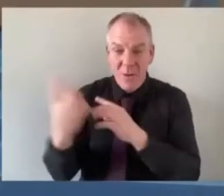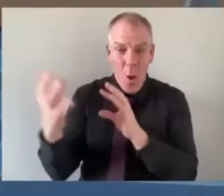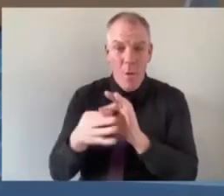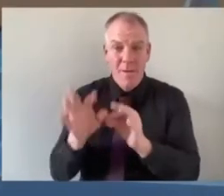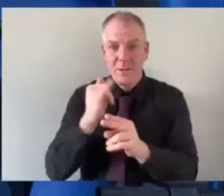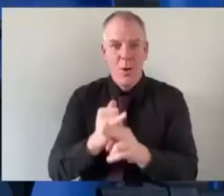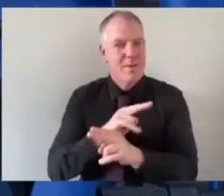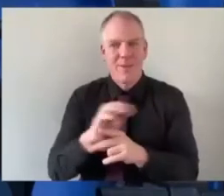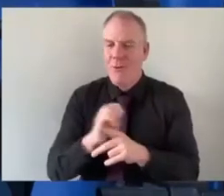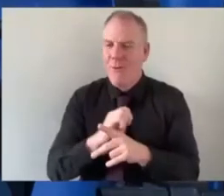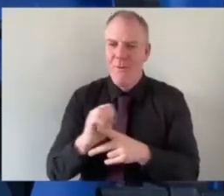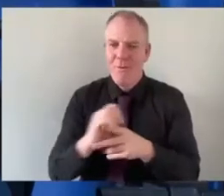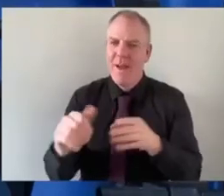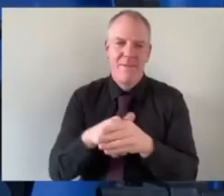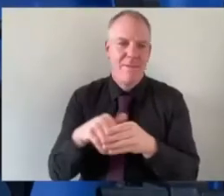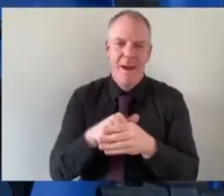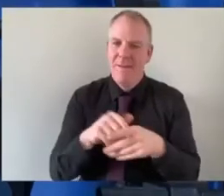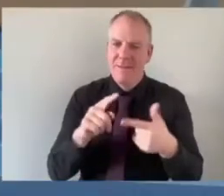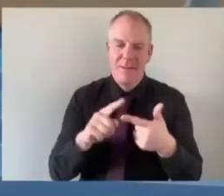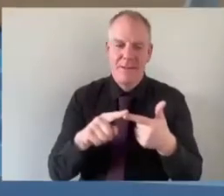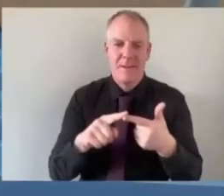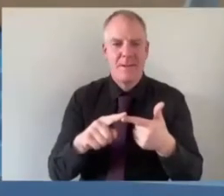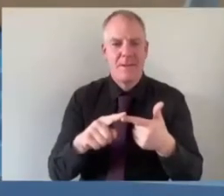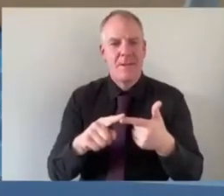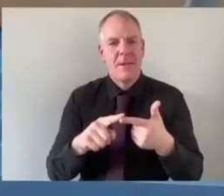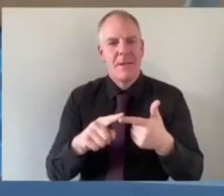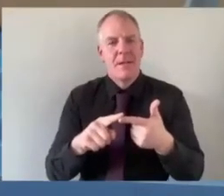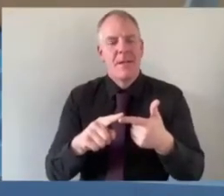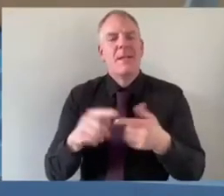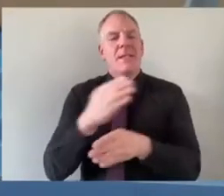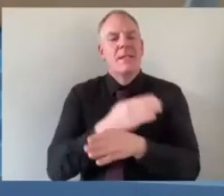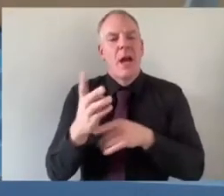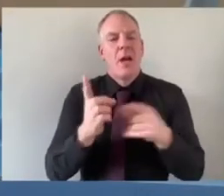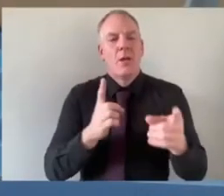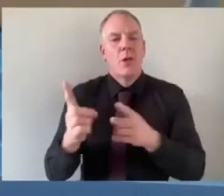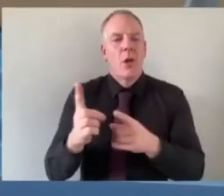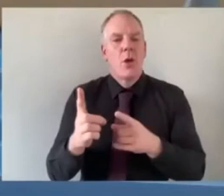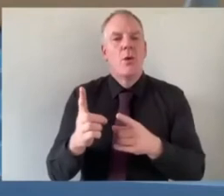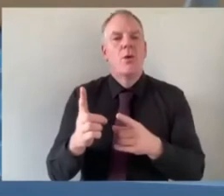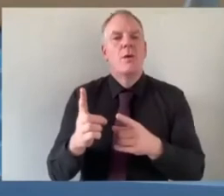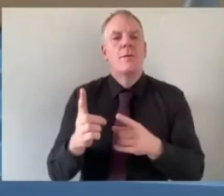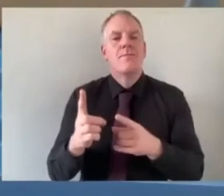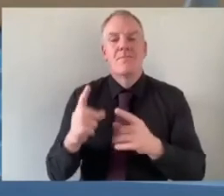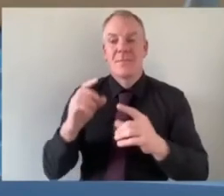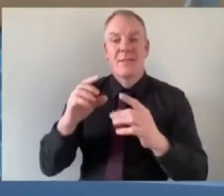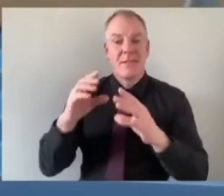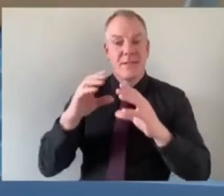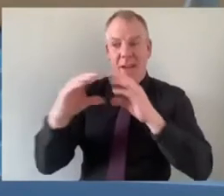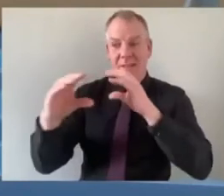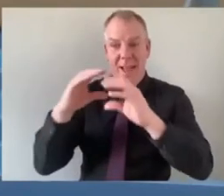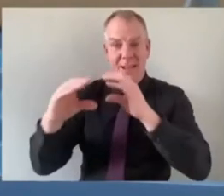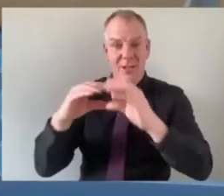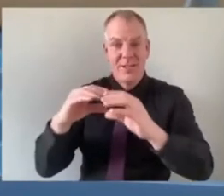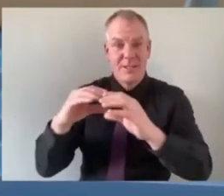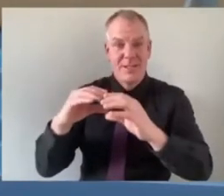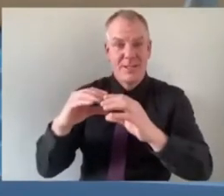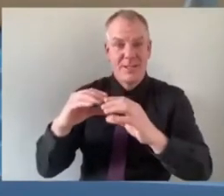too low to be able to to effectively do it so um what we started doing was actually having those conversation conversations and doing